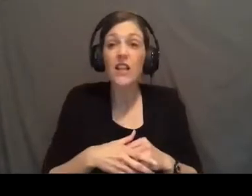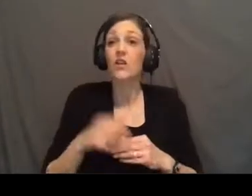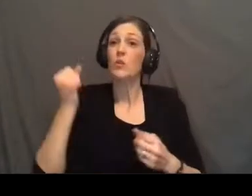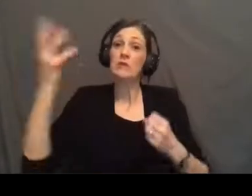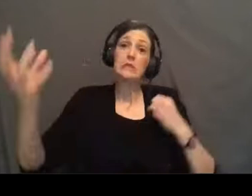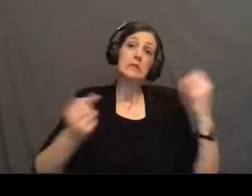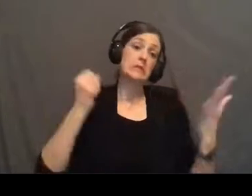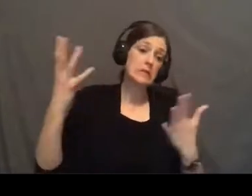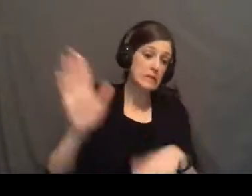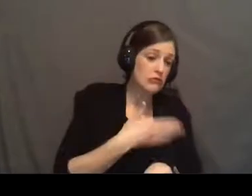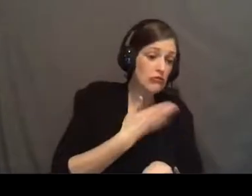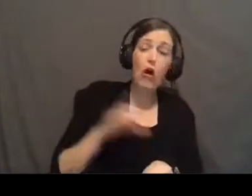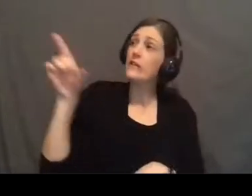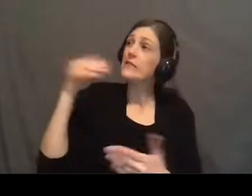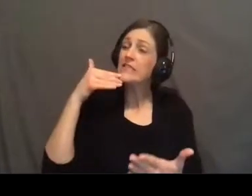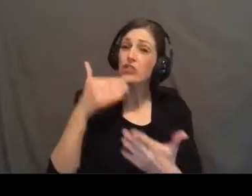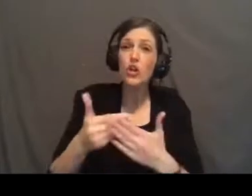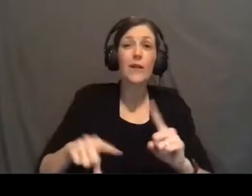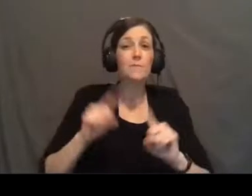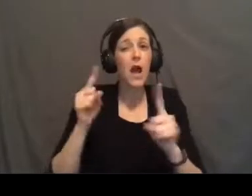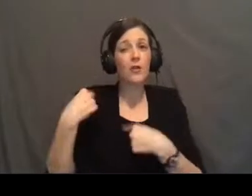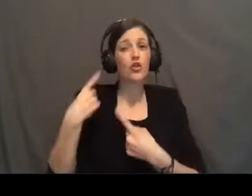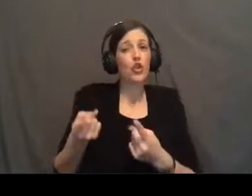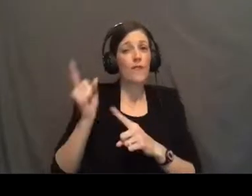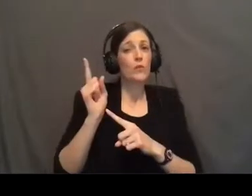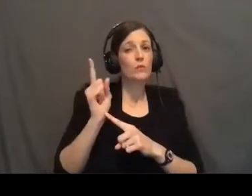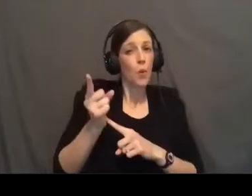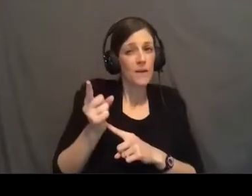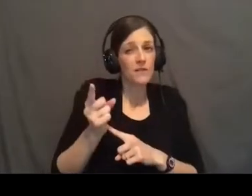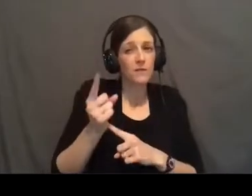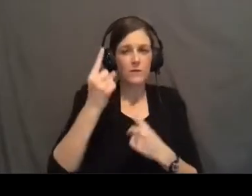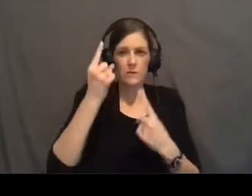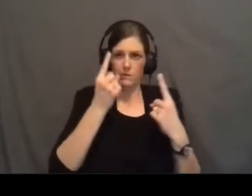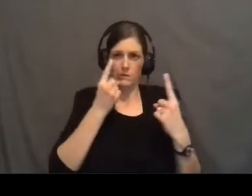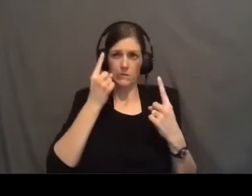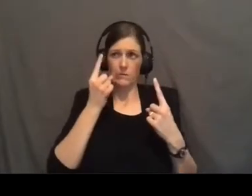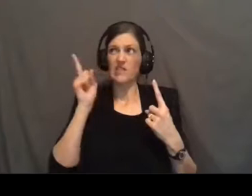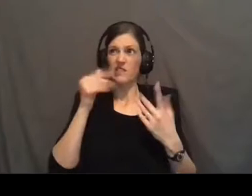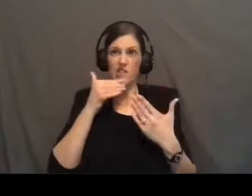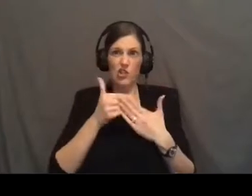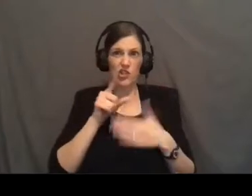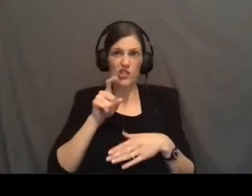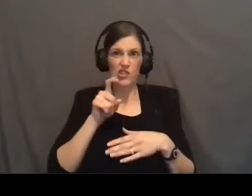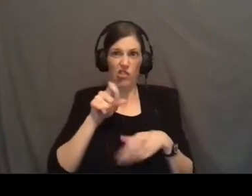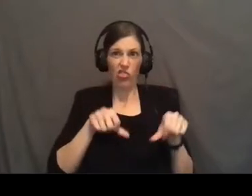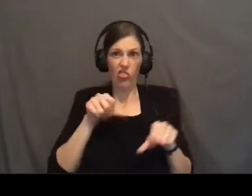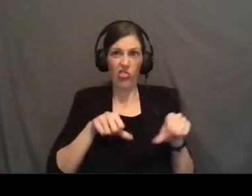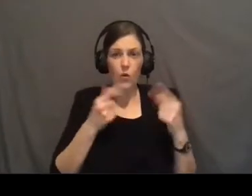songs that God is good. But in those moments where you wonder if God is good, what do you do?